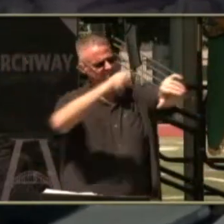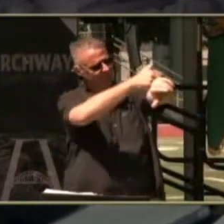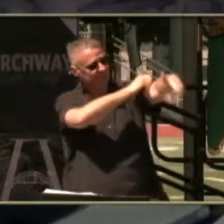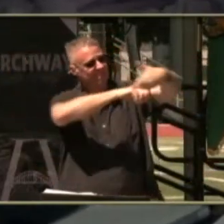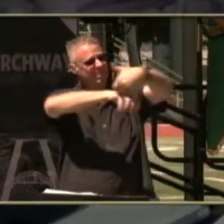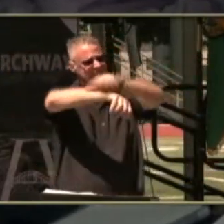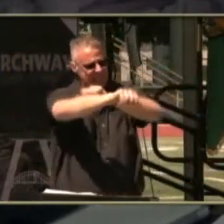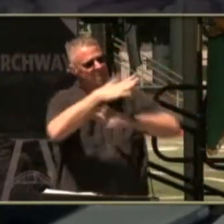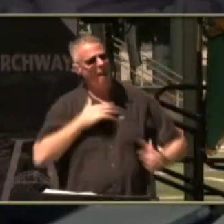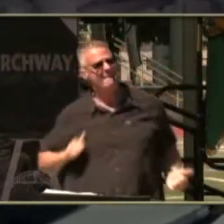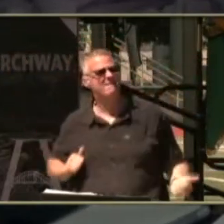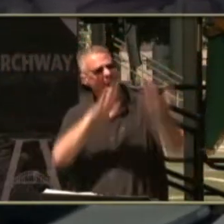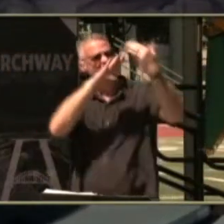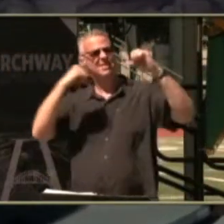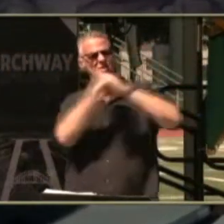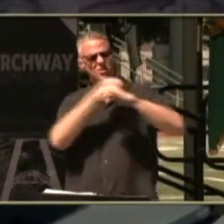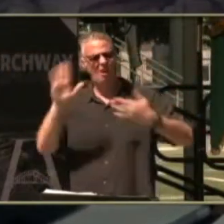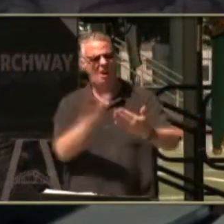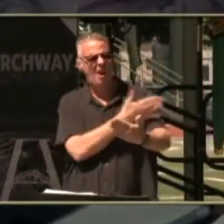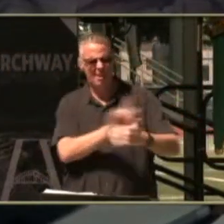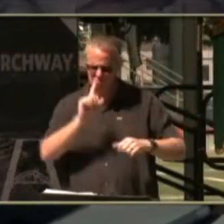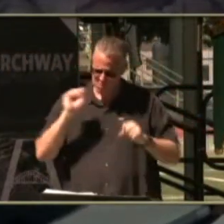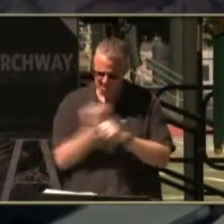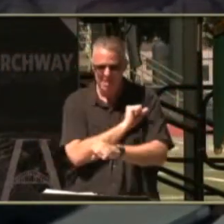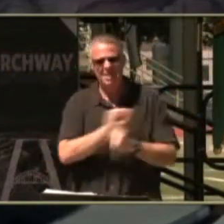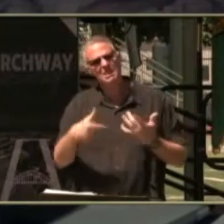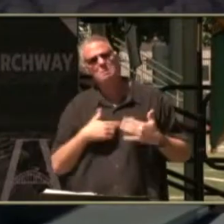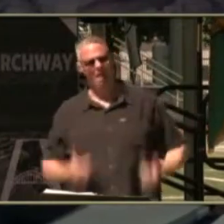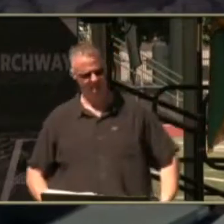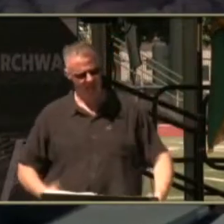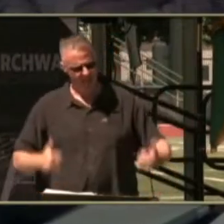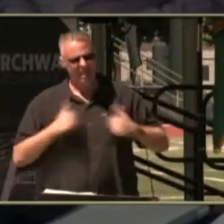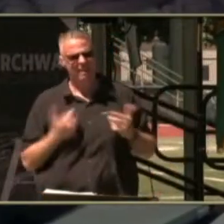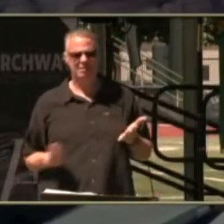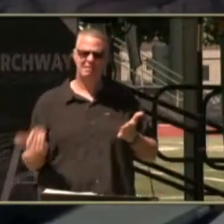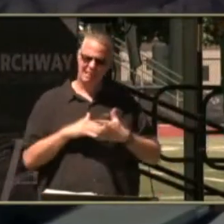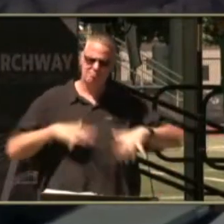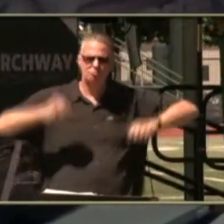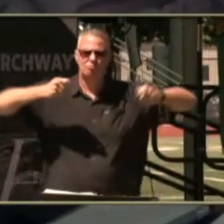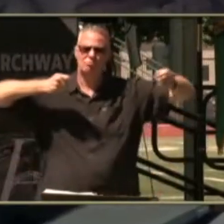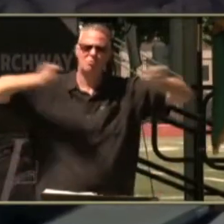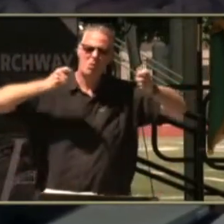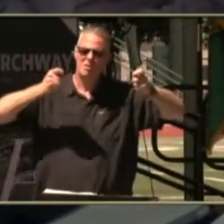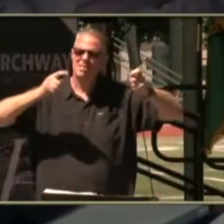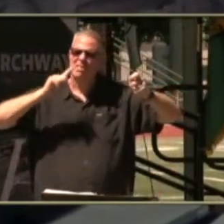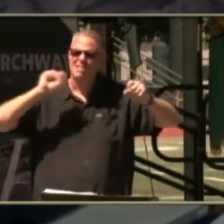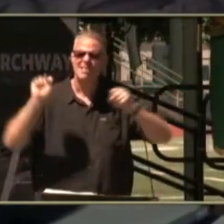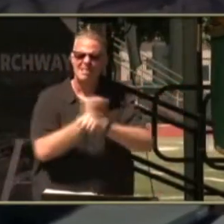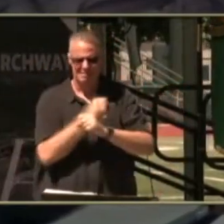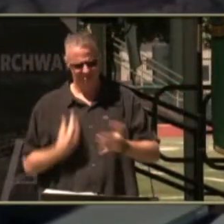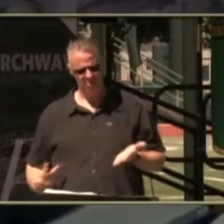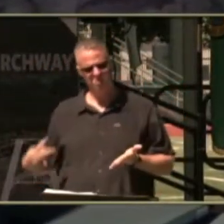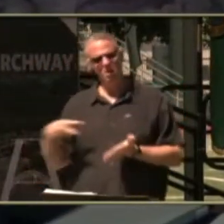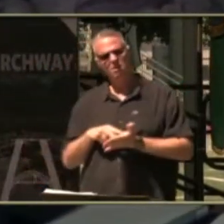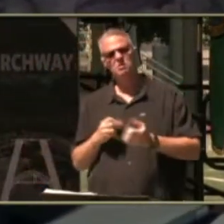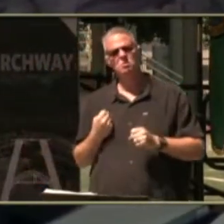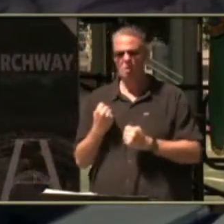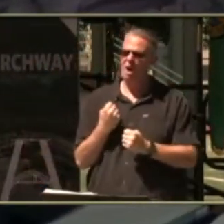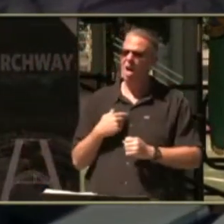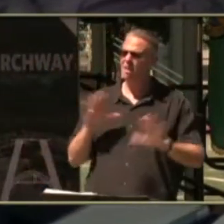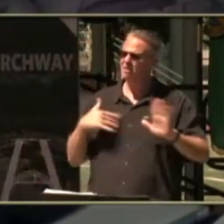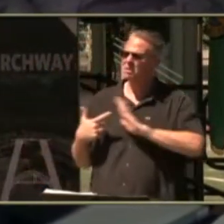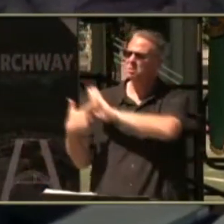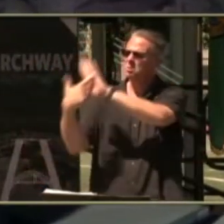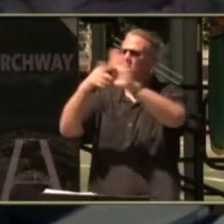this time this is my fight song take back my life song To do a right